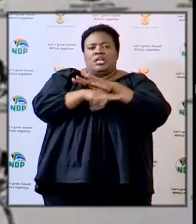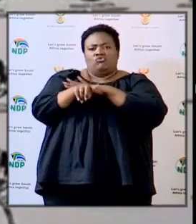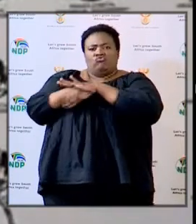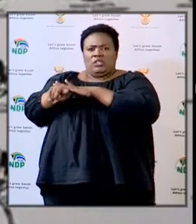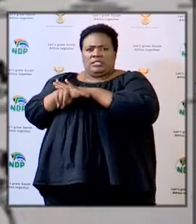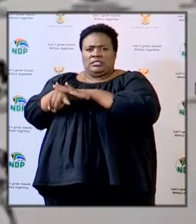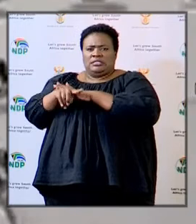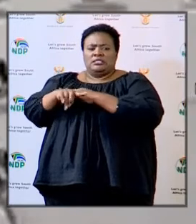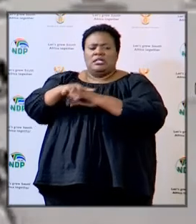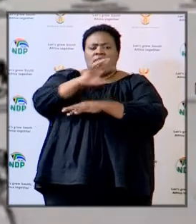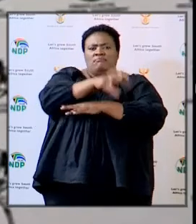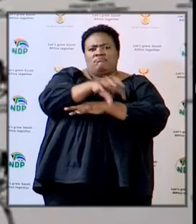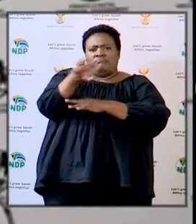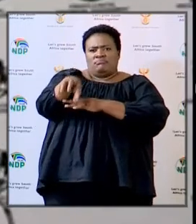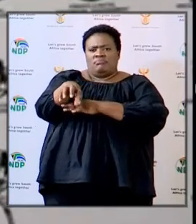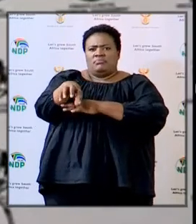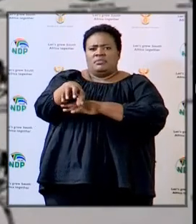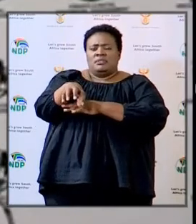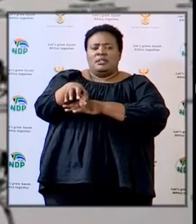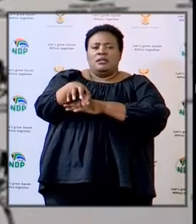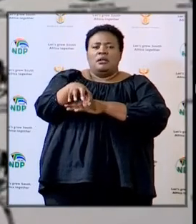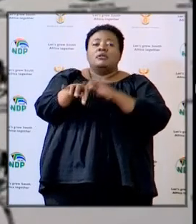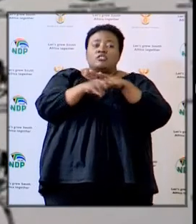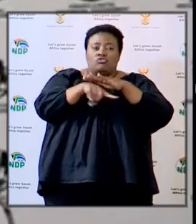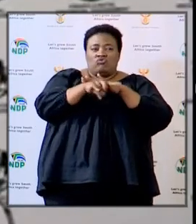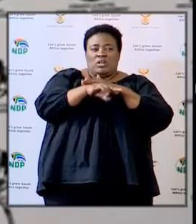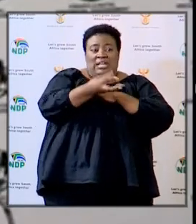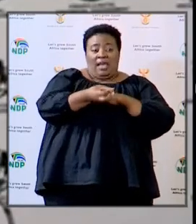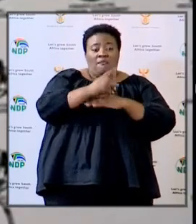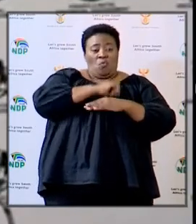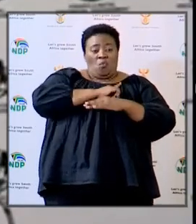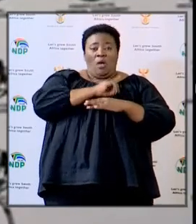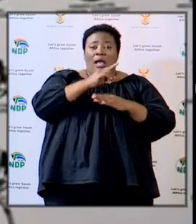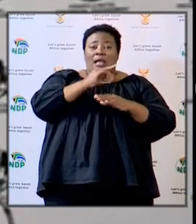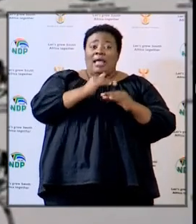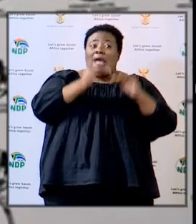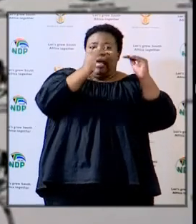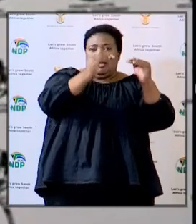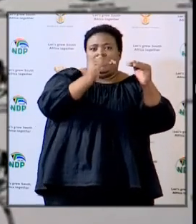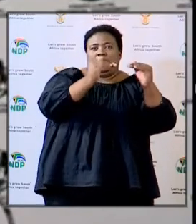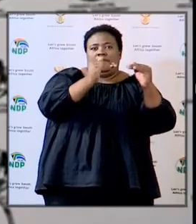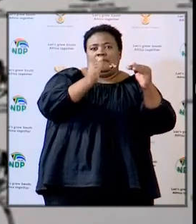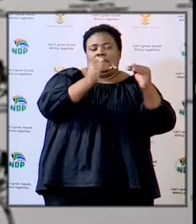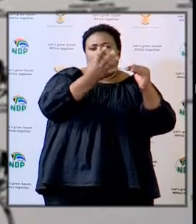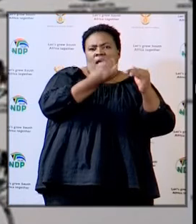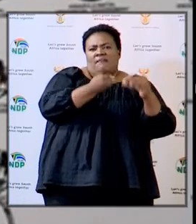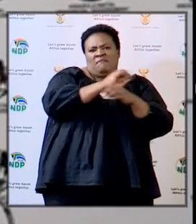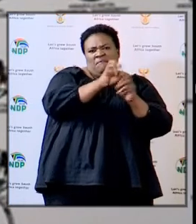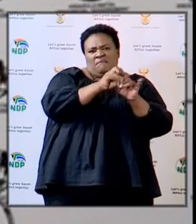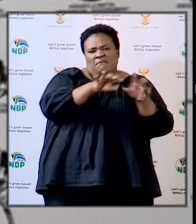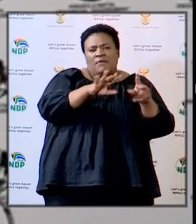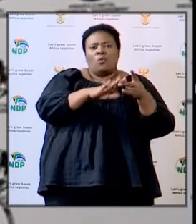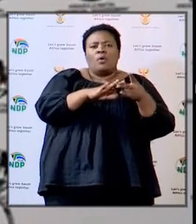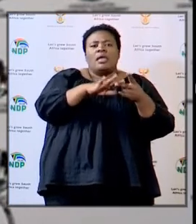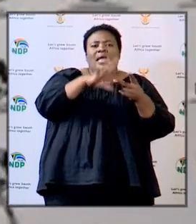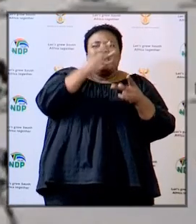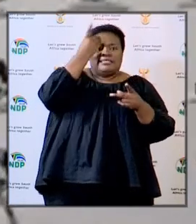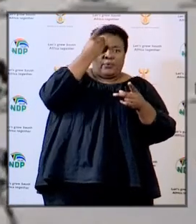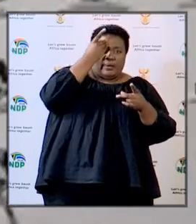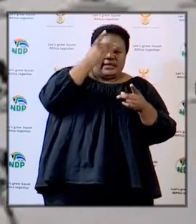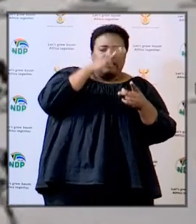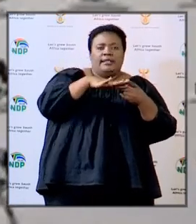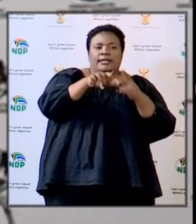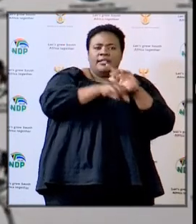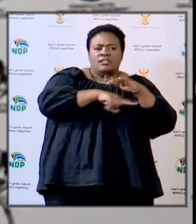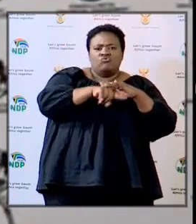giving the province some kind of a headache because of the high rate of infections that is the district as well as the district near